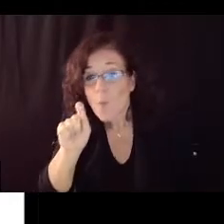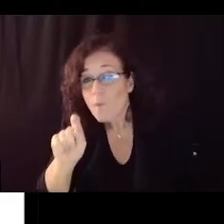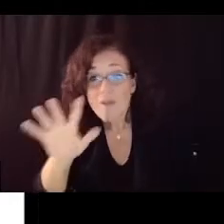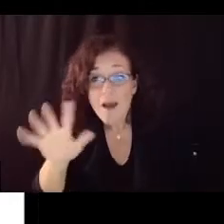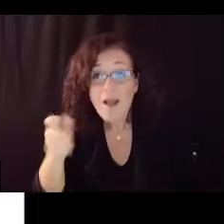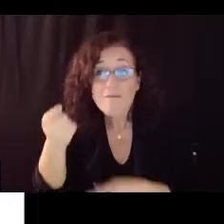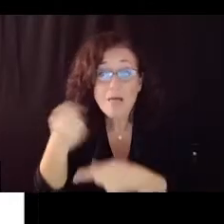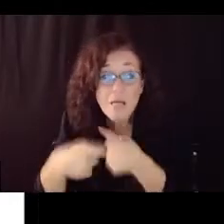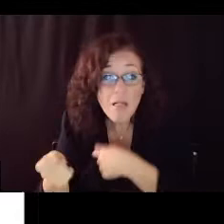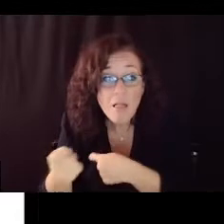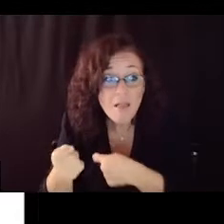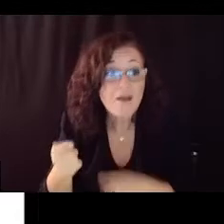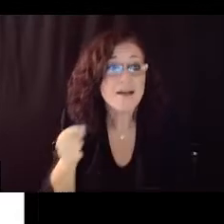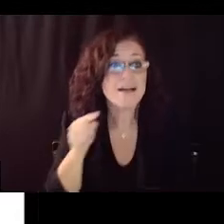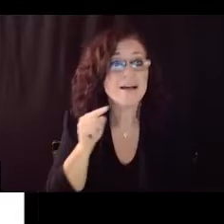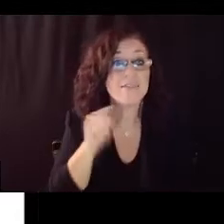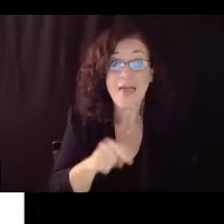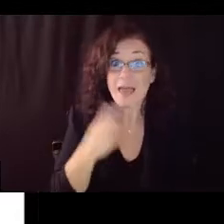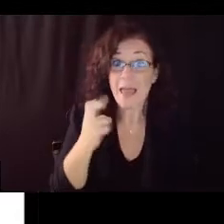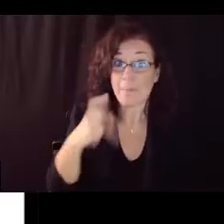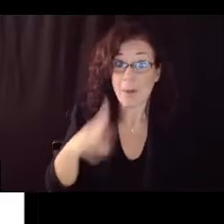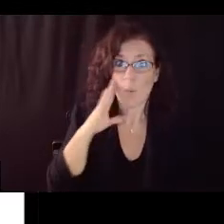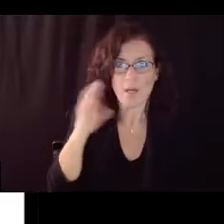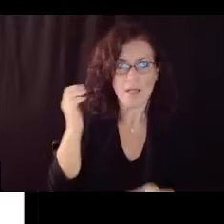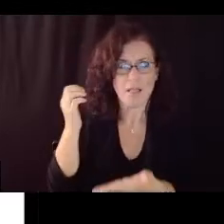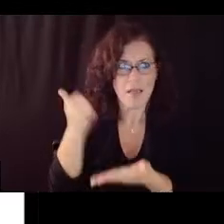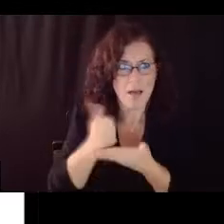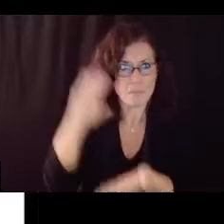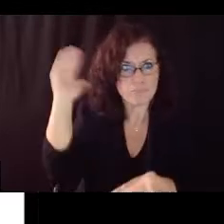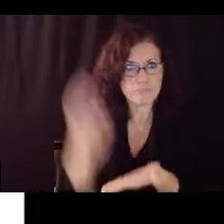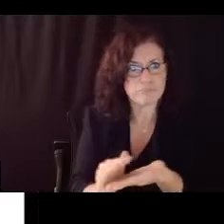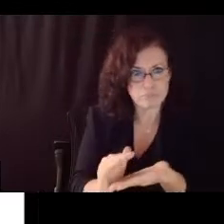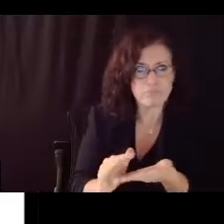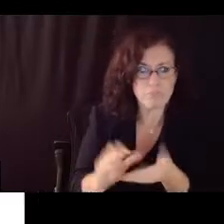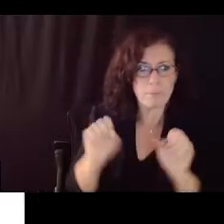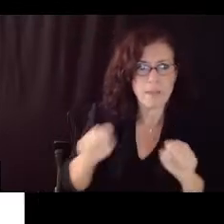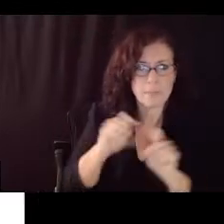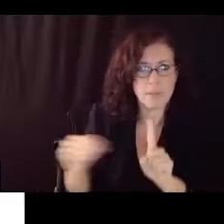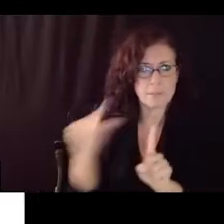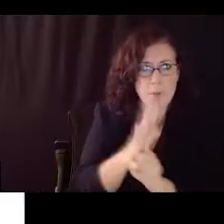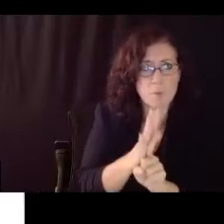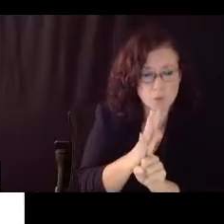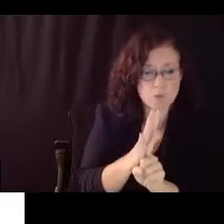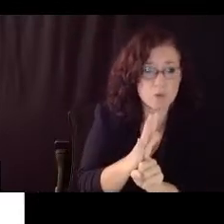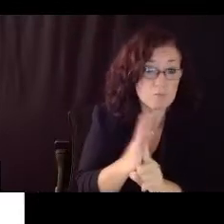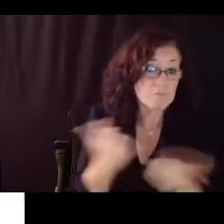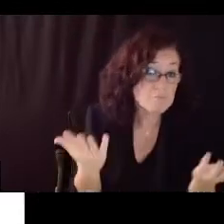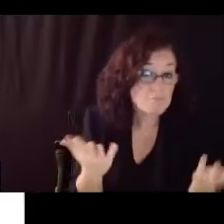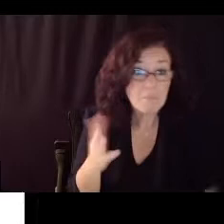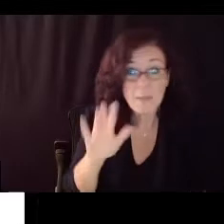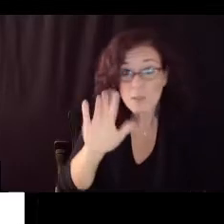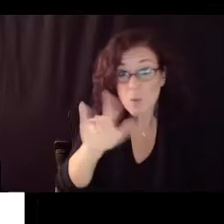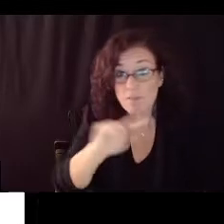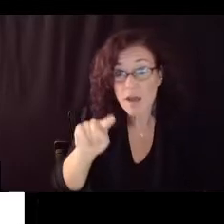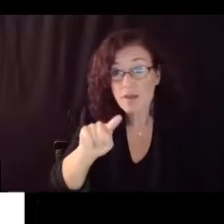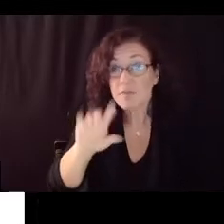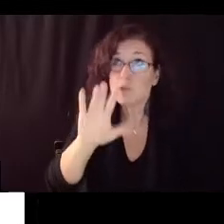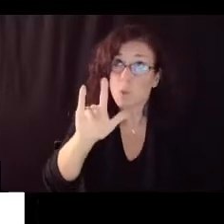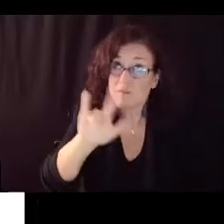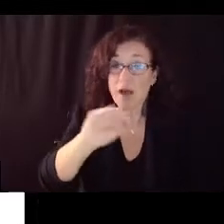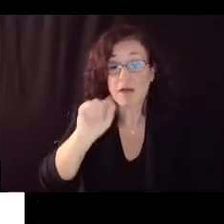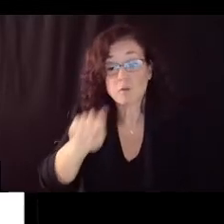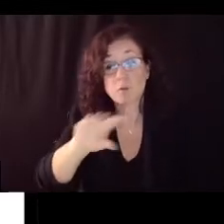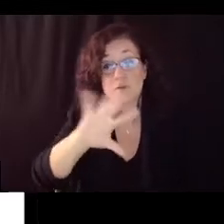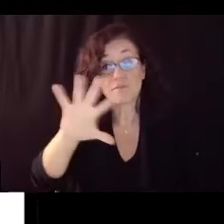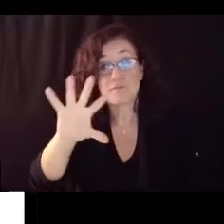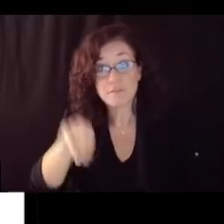gives you a pretty significant risk reduction sometimes as much as 25 to 50 percent and that's really because it's helping uh pull